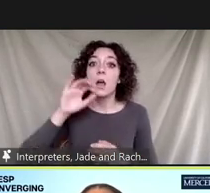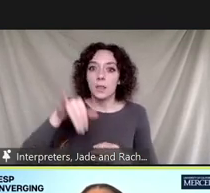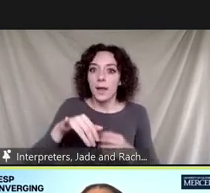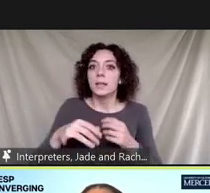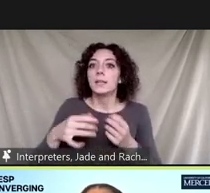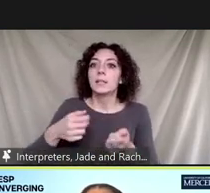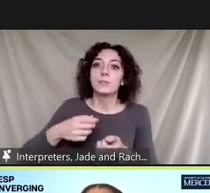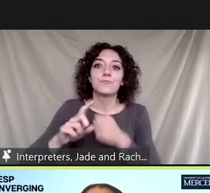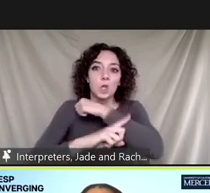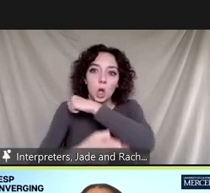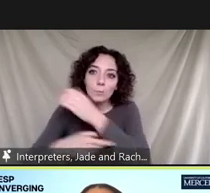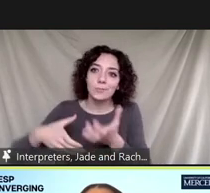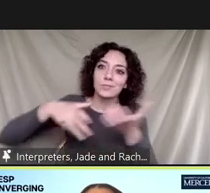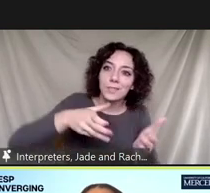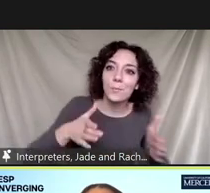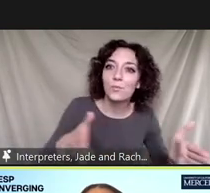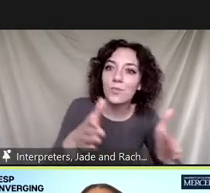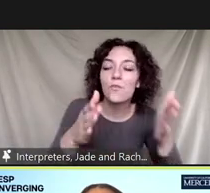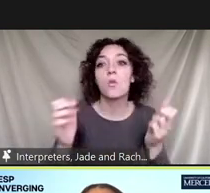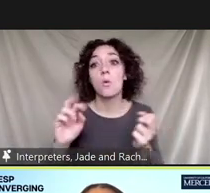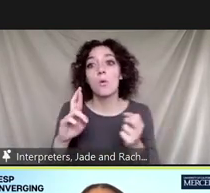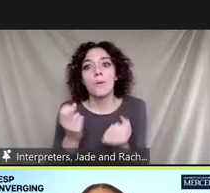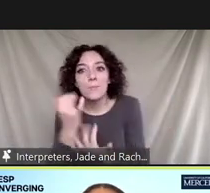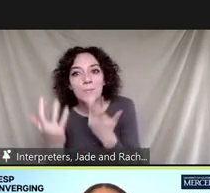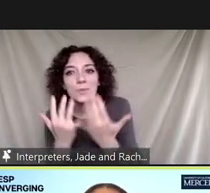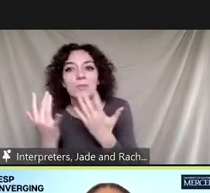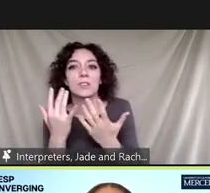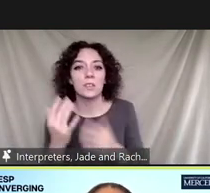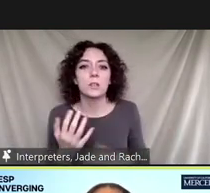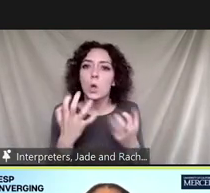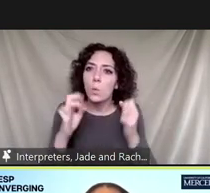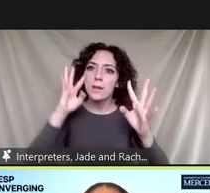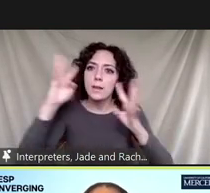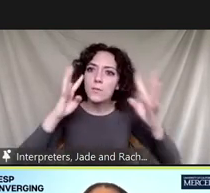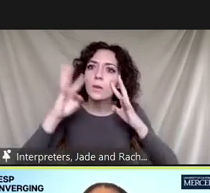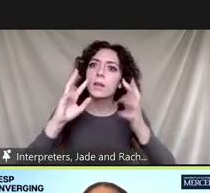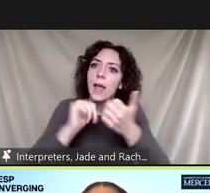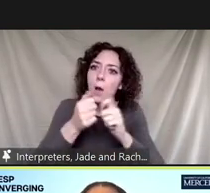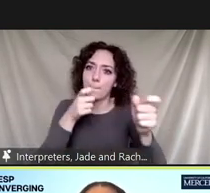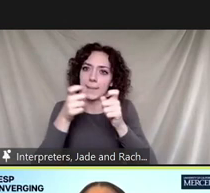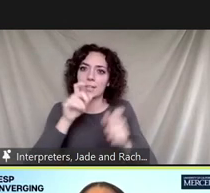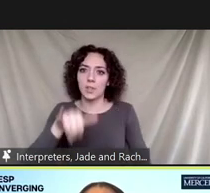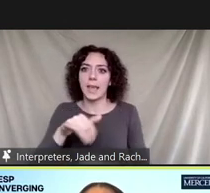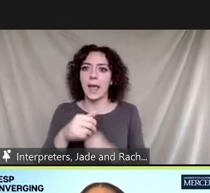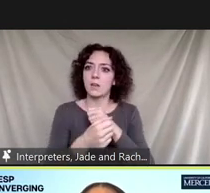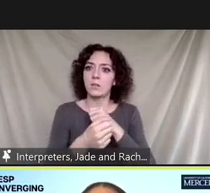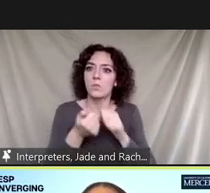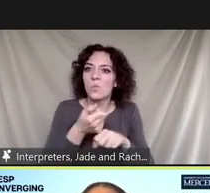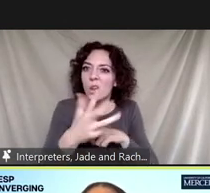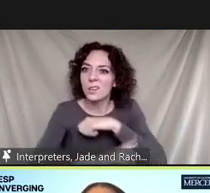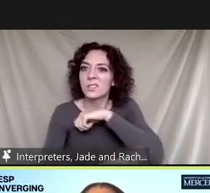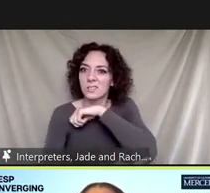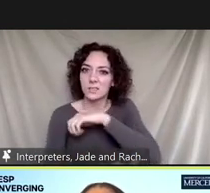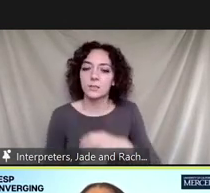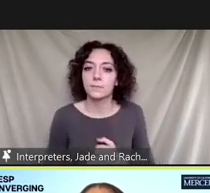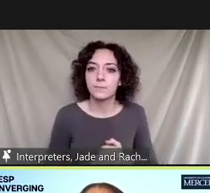community wanted to explore other methods for managing organic waste next slide the spider graph on the right shows